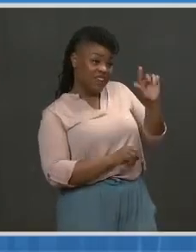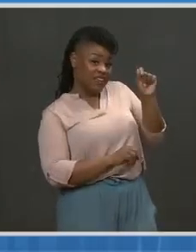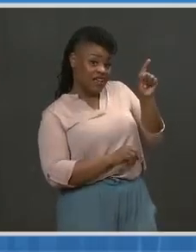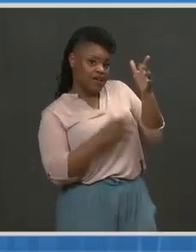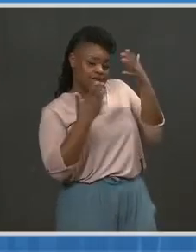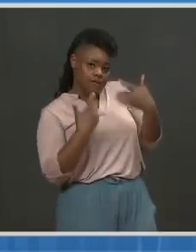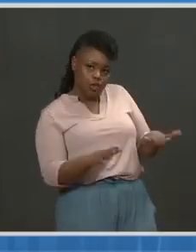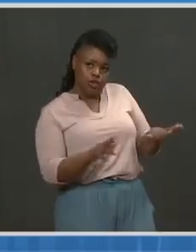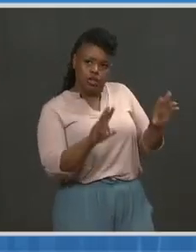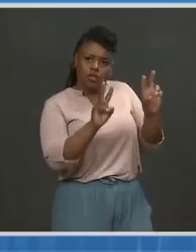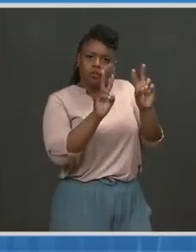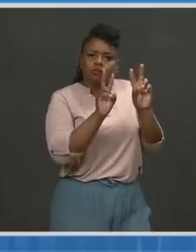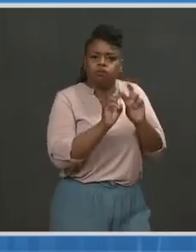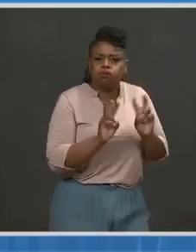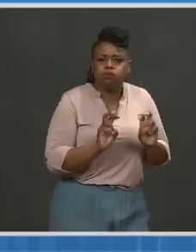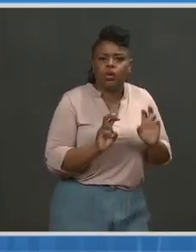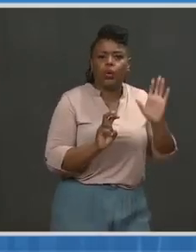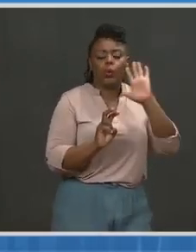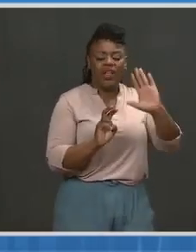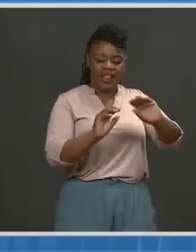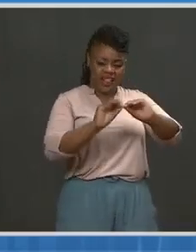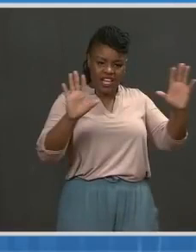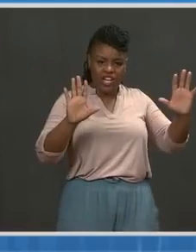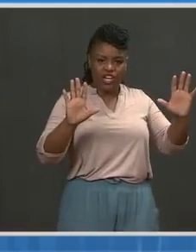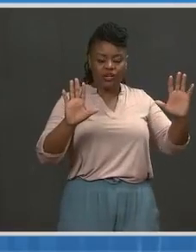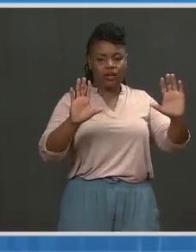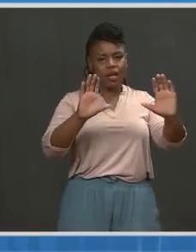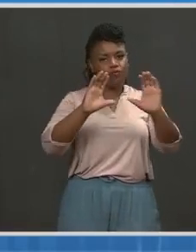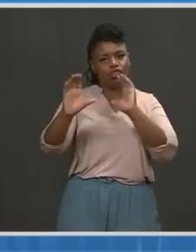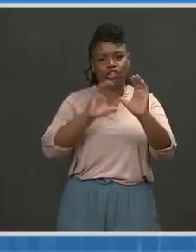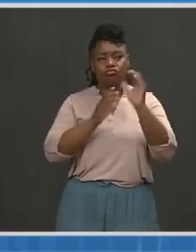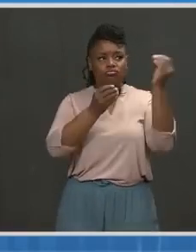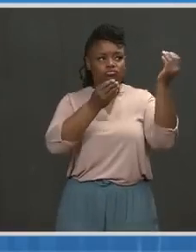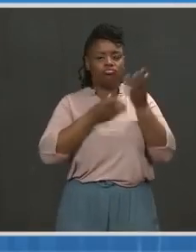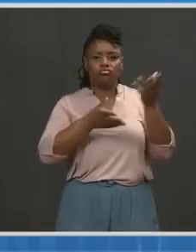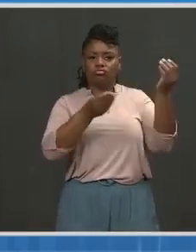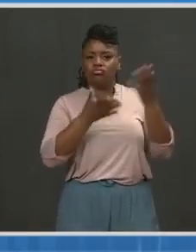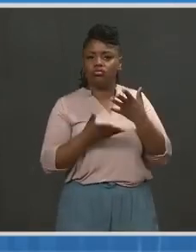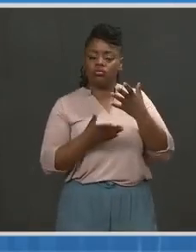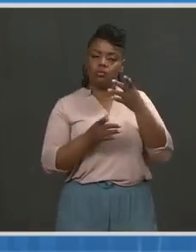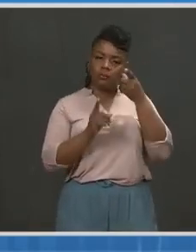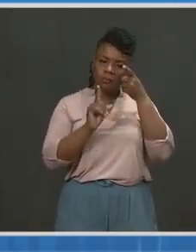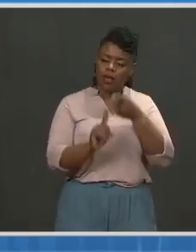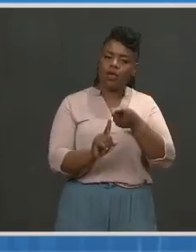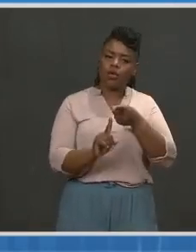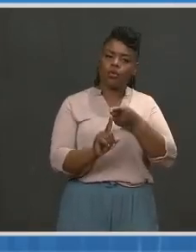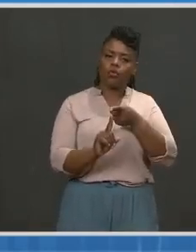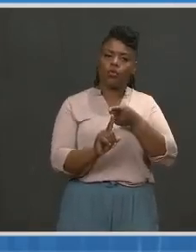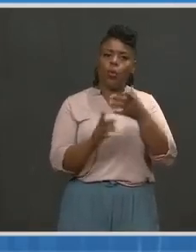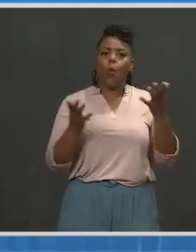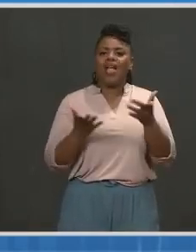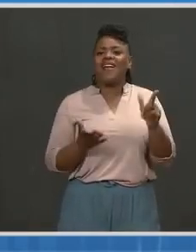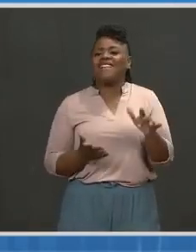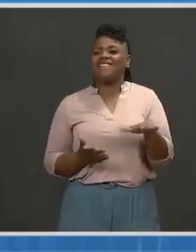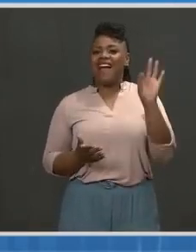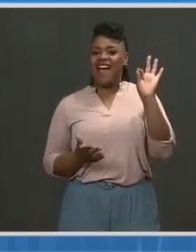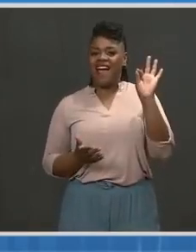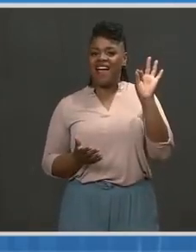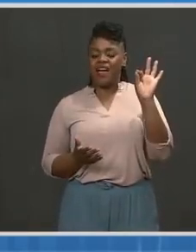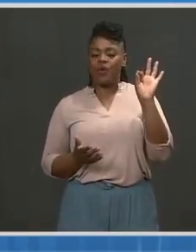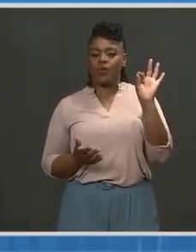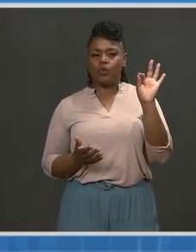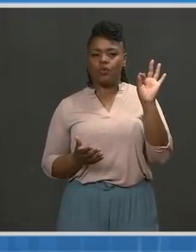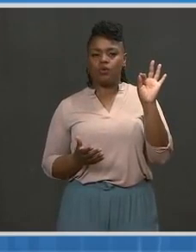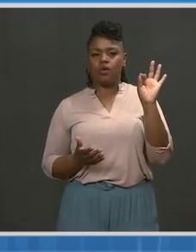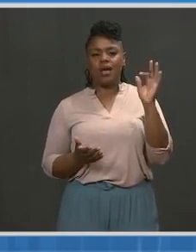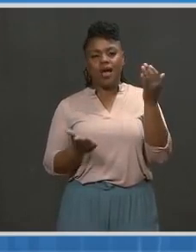done, that is going to be very transparent as they meet with their VRPAC, their advisory committee. So